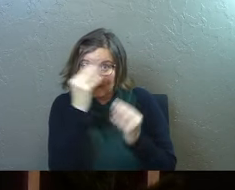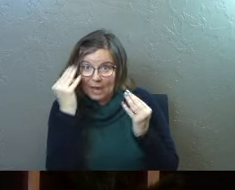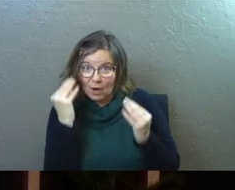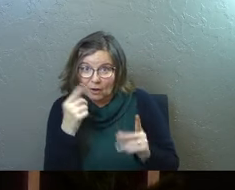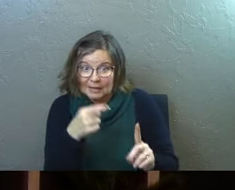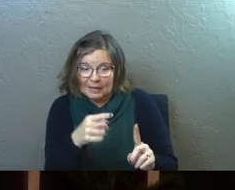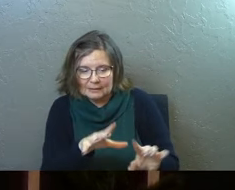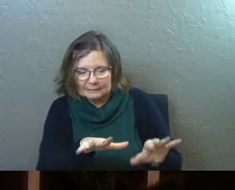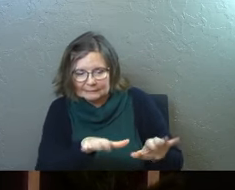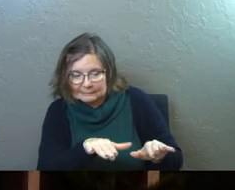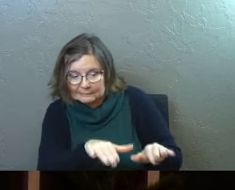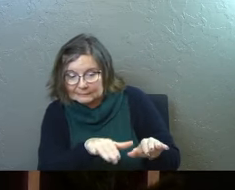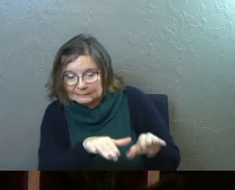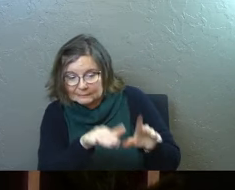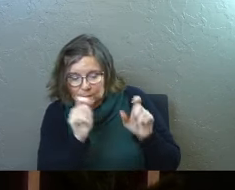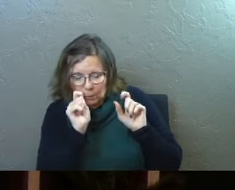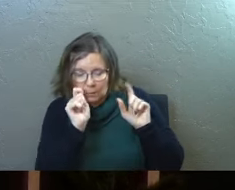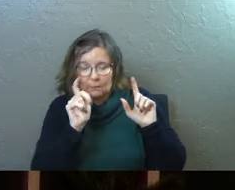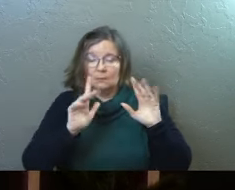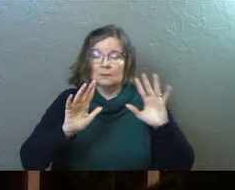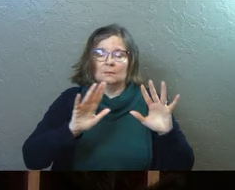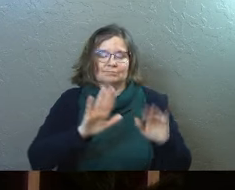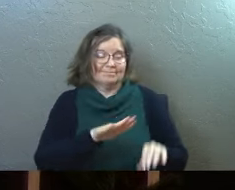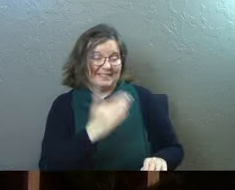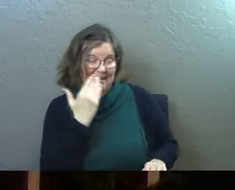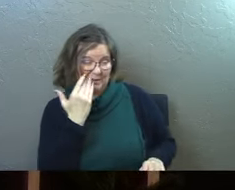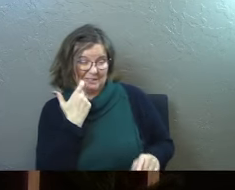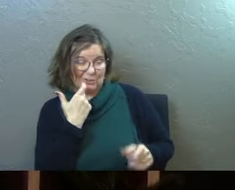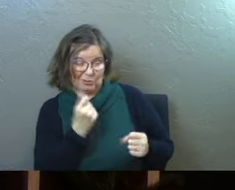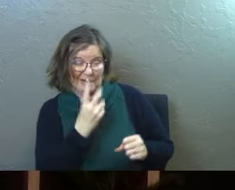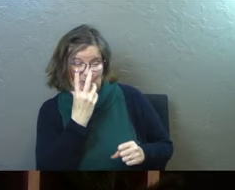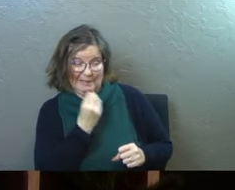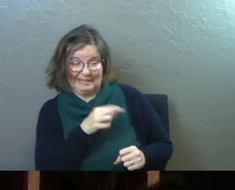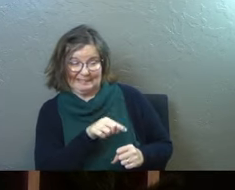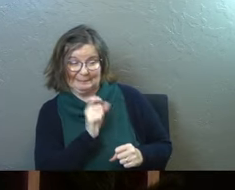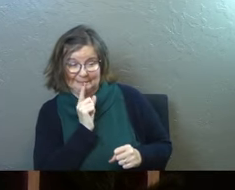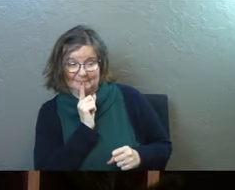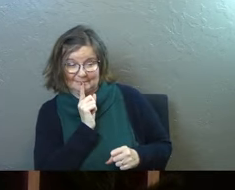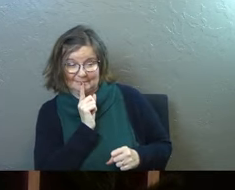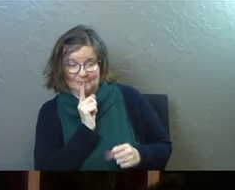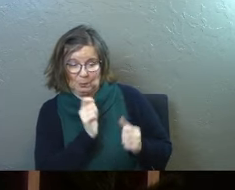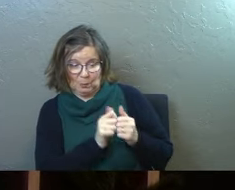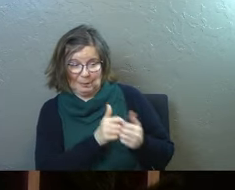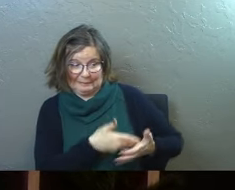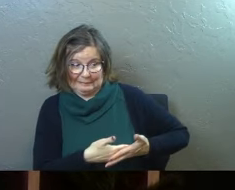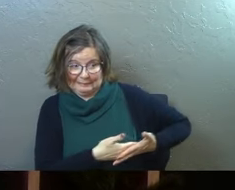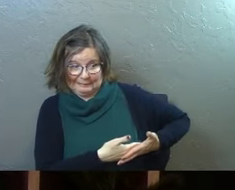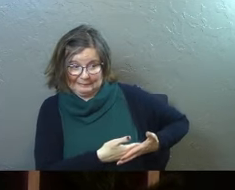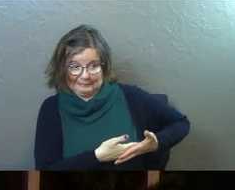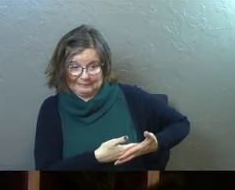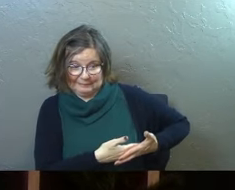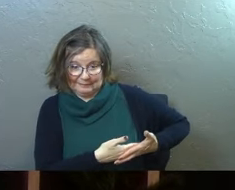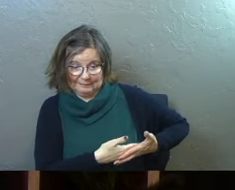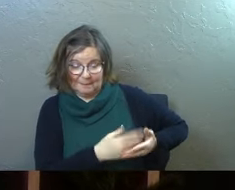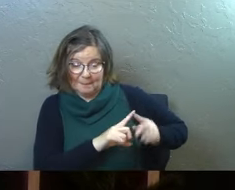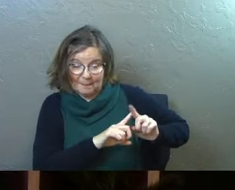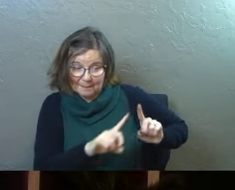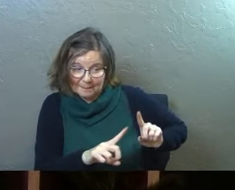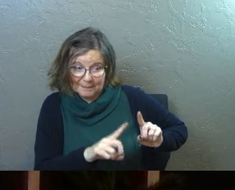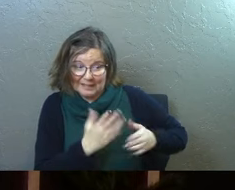and shakes her awake and says, I know you're just trying to get some sleep here with little Jesus in your arms,